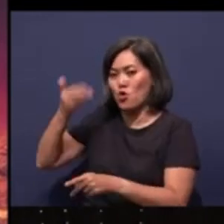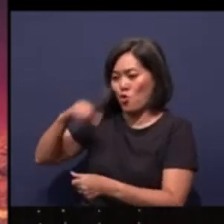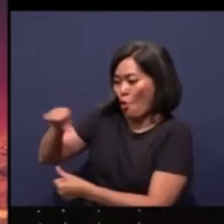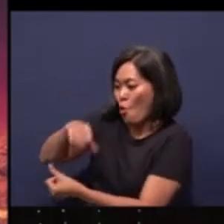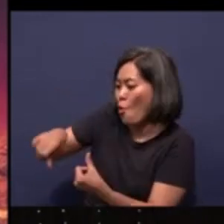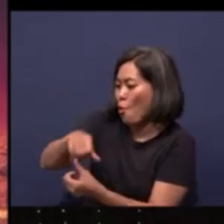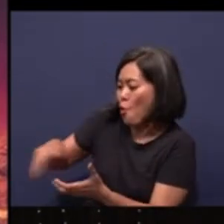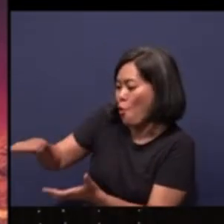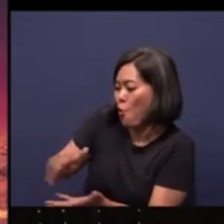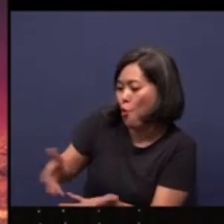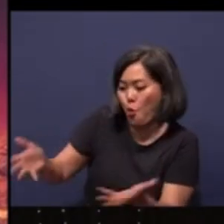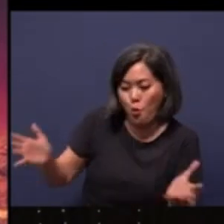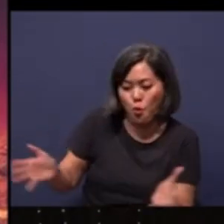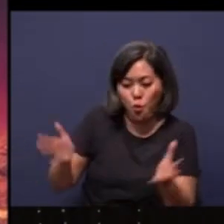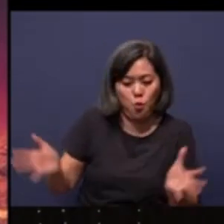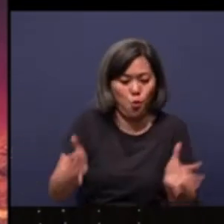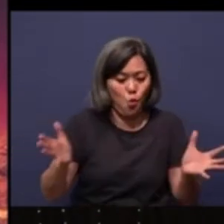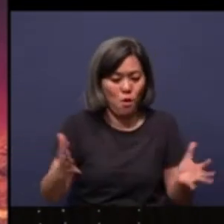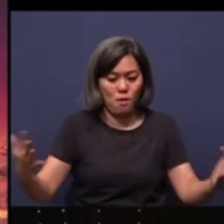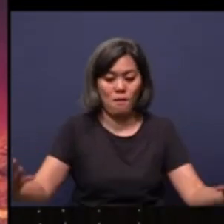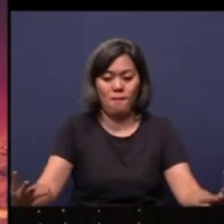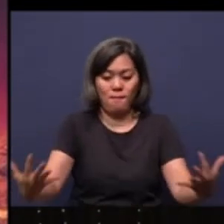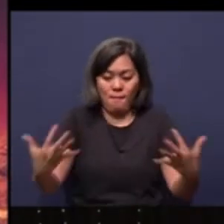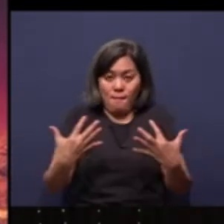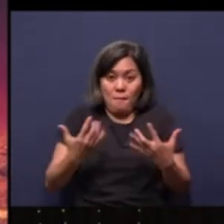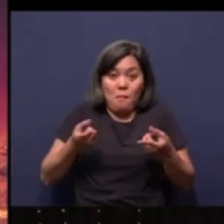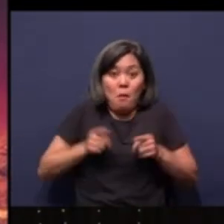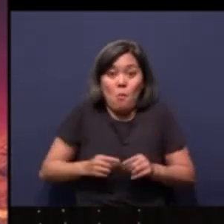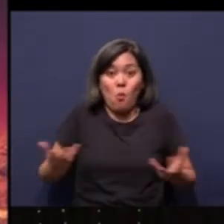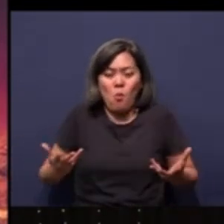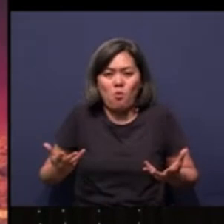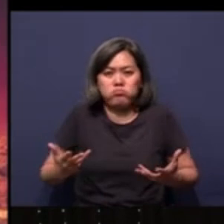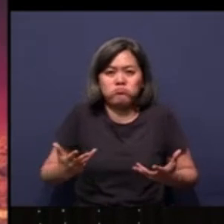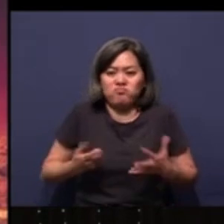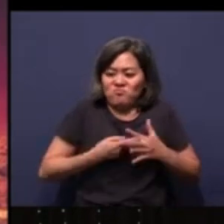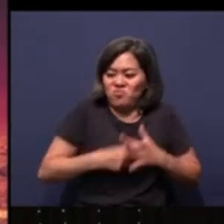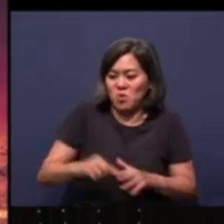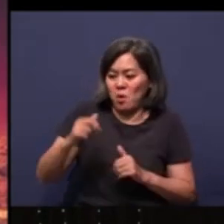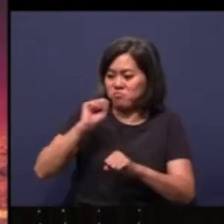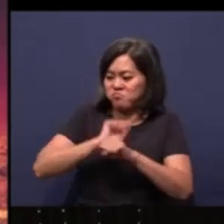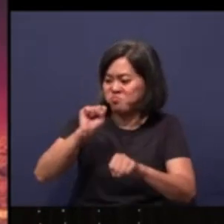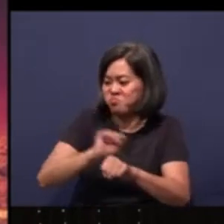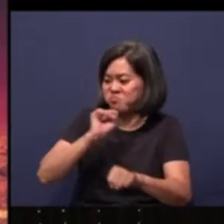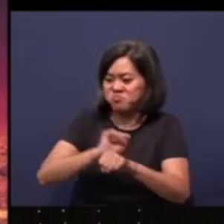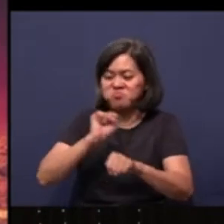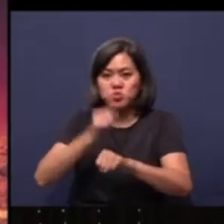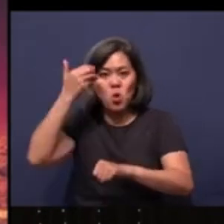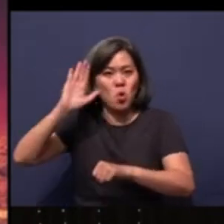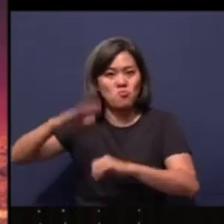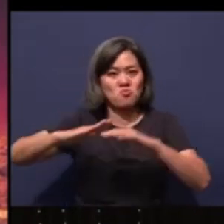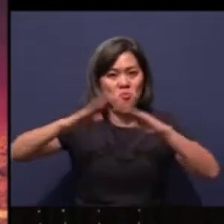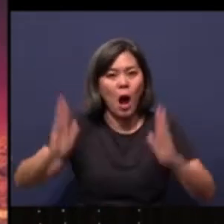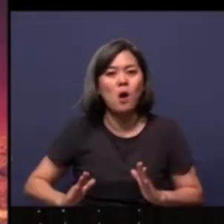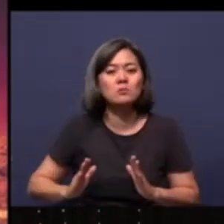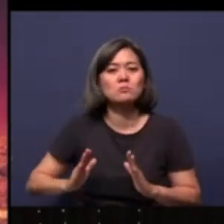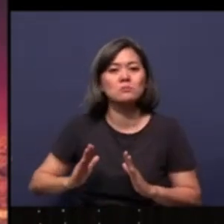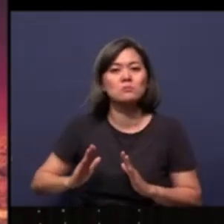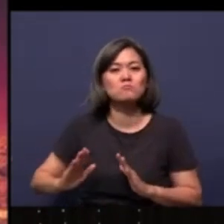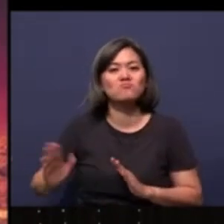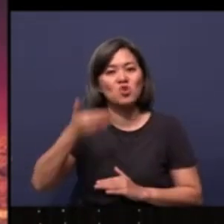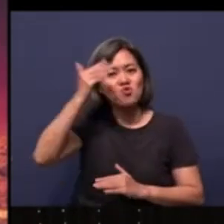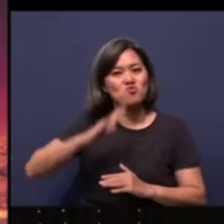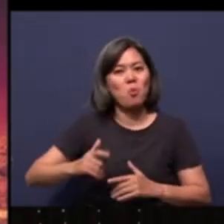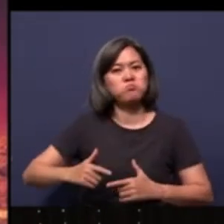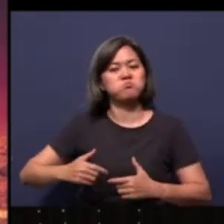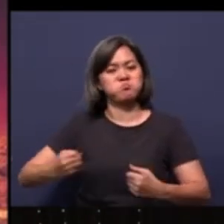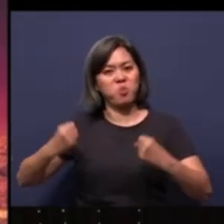And what happened? They came and began to work on the house of the Lord, the Lord Almighty, their God, on